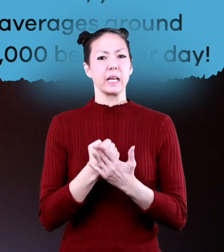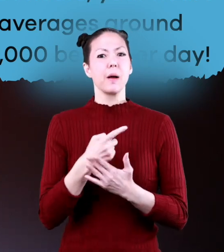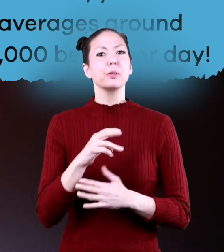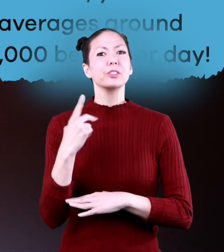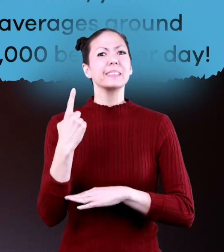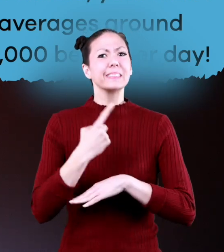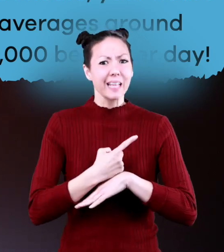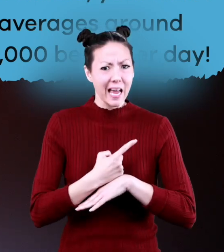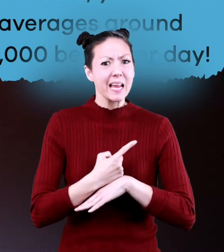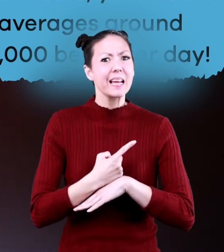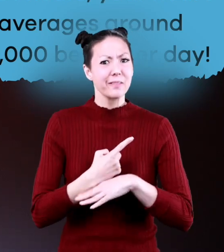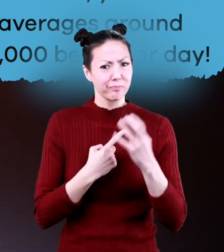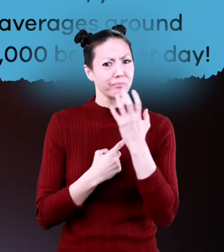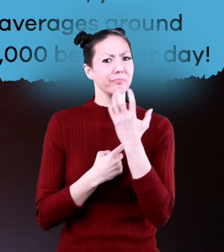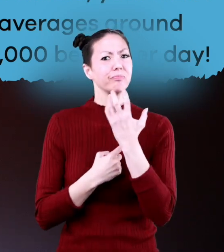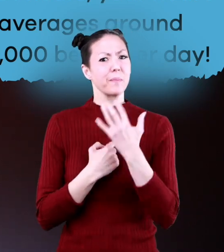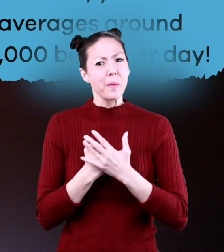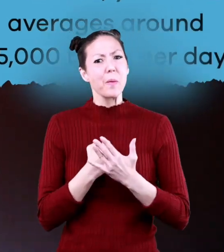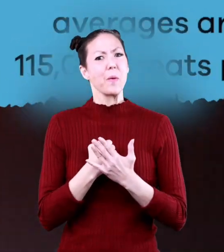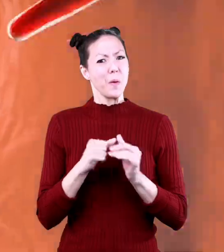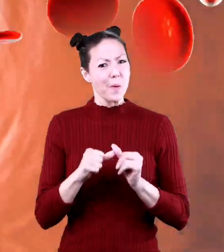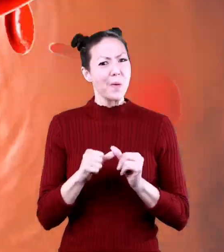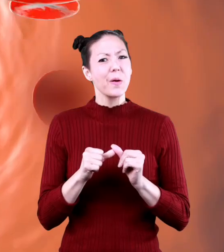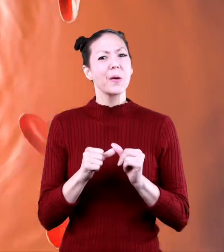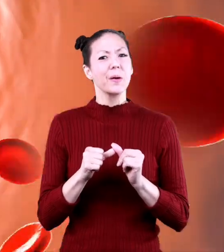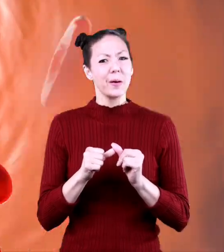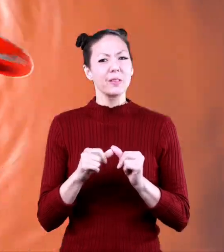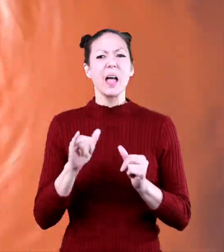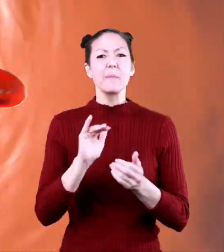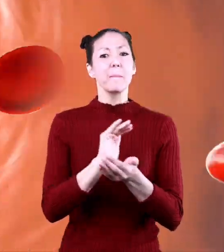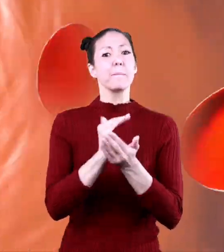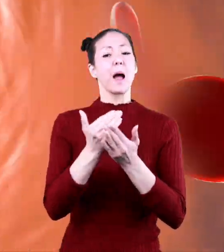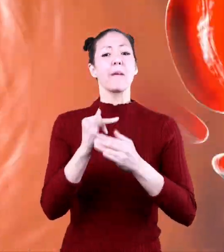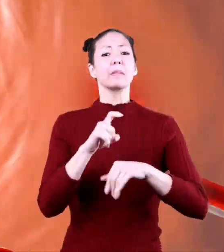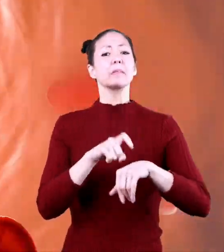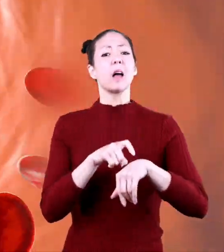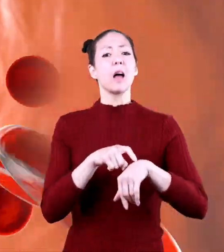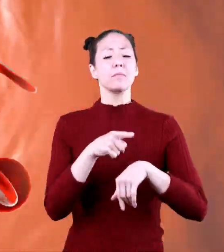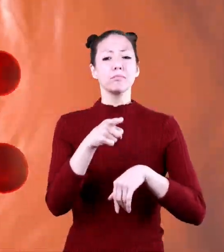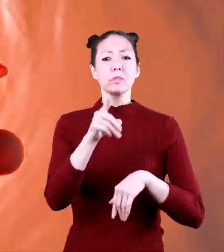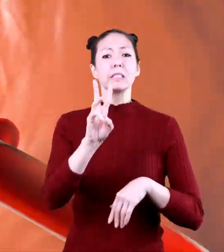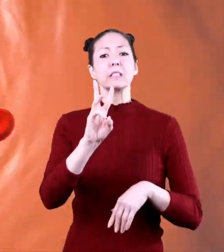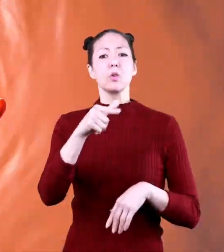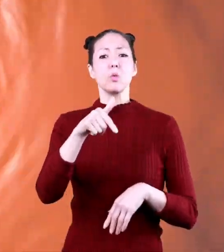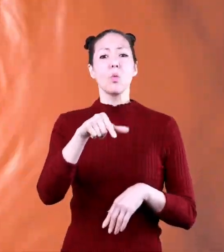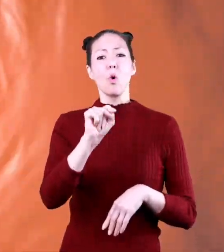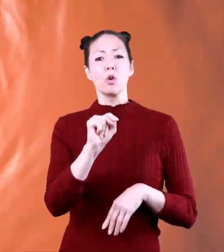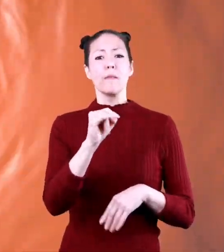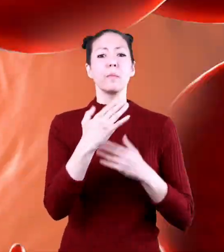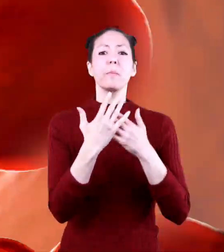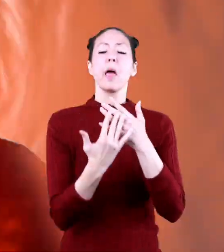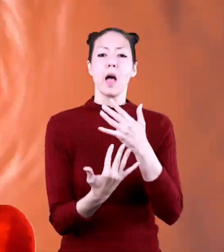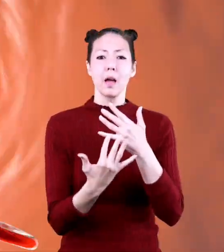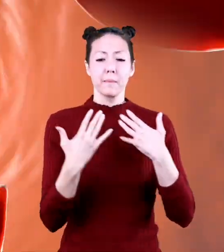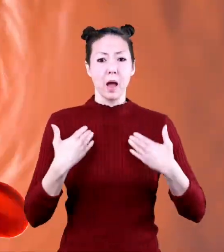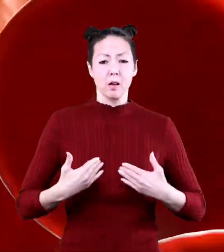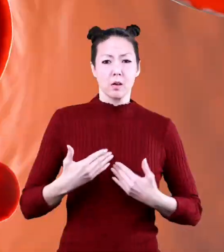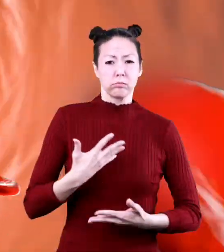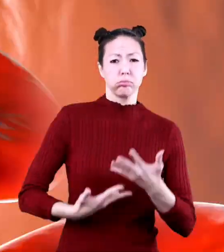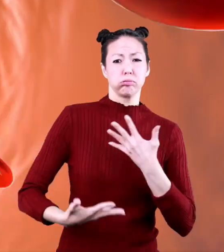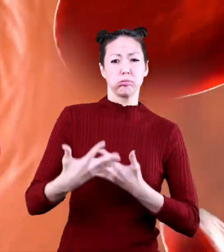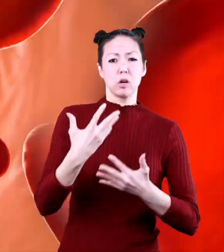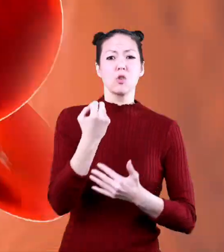thousand beats per day and in that same amount of time the six quarts of blood in your body